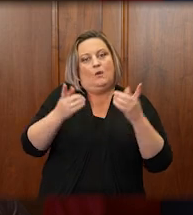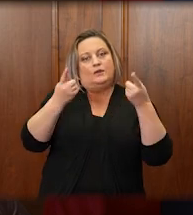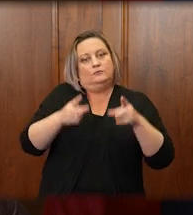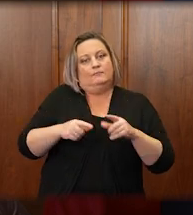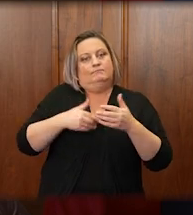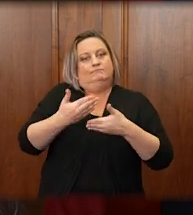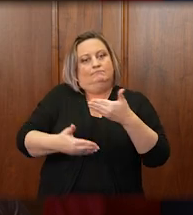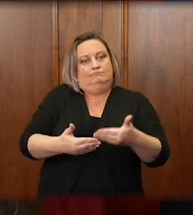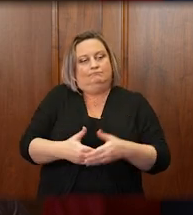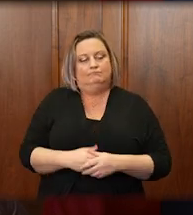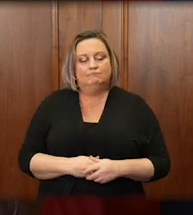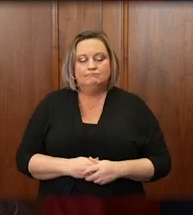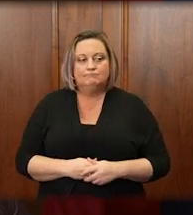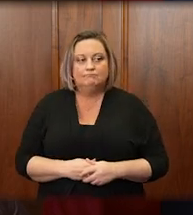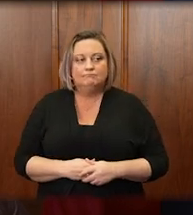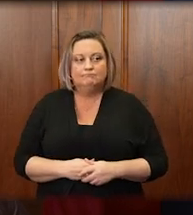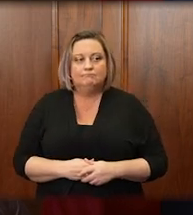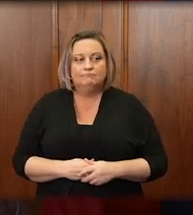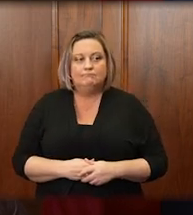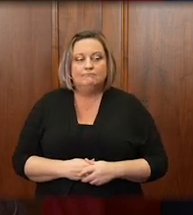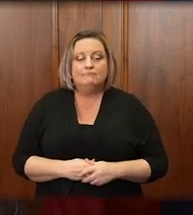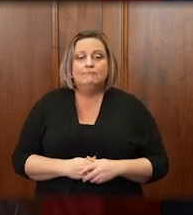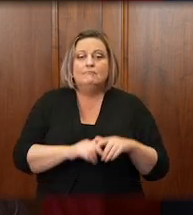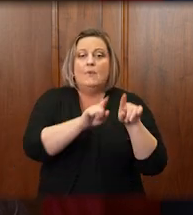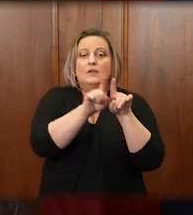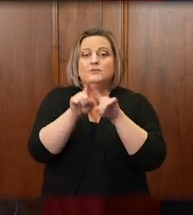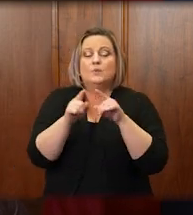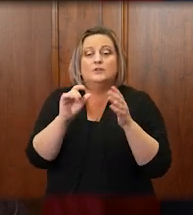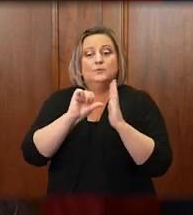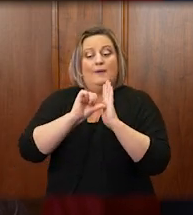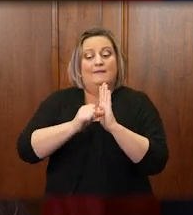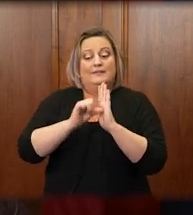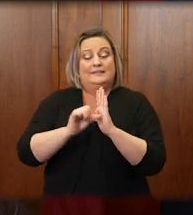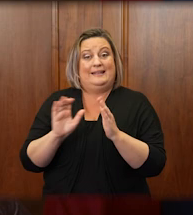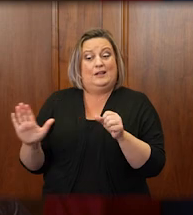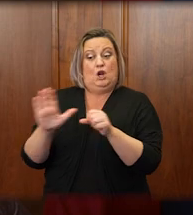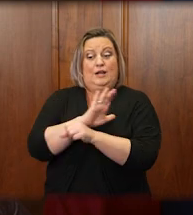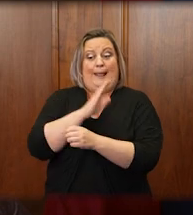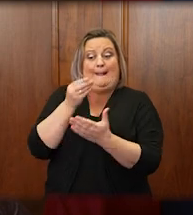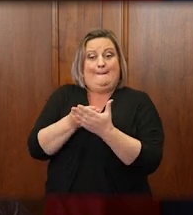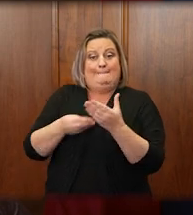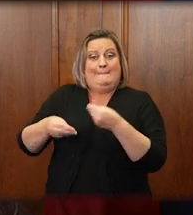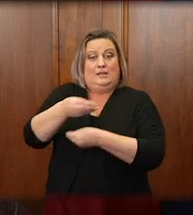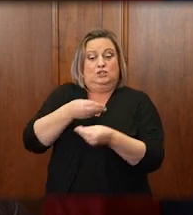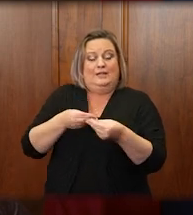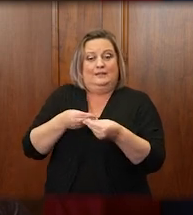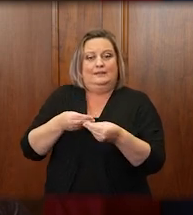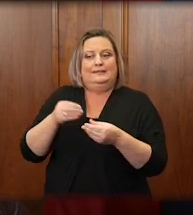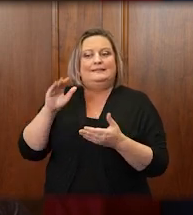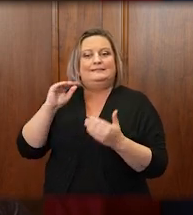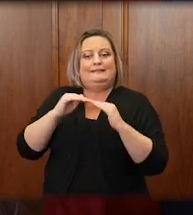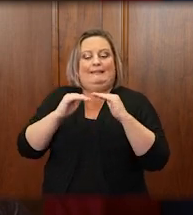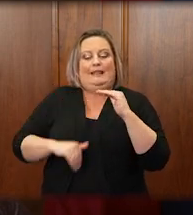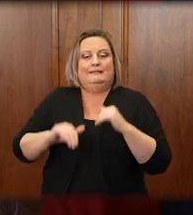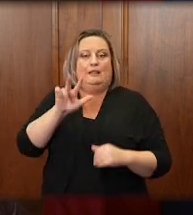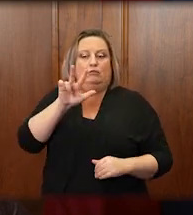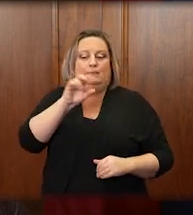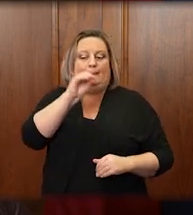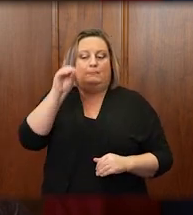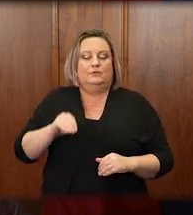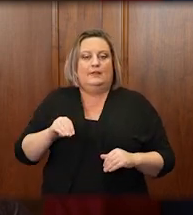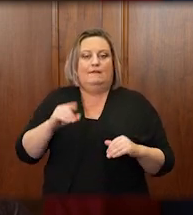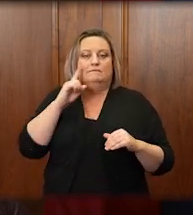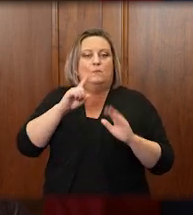I also want to point out that the entire Wyoming judicial branch budget comprises less than three percent of the overall state